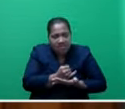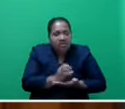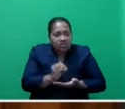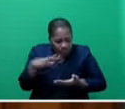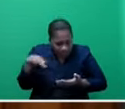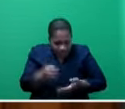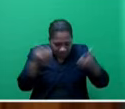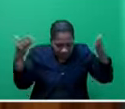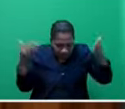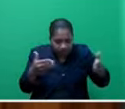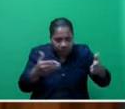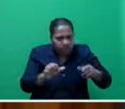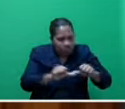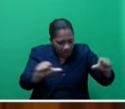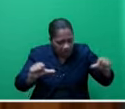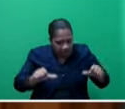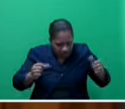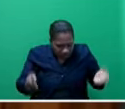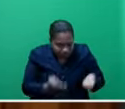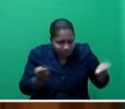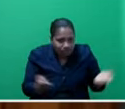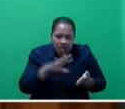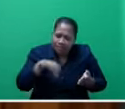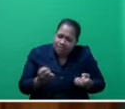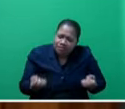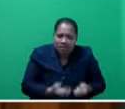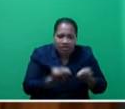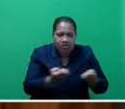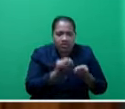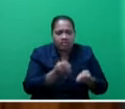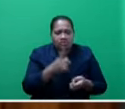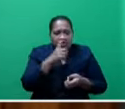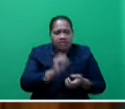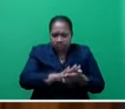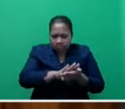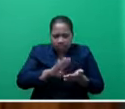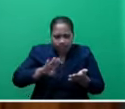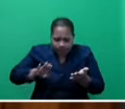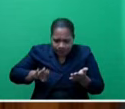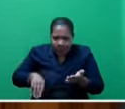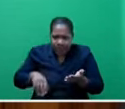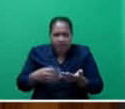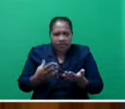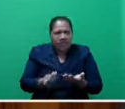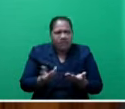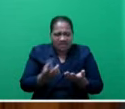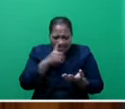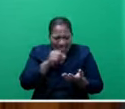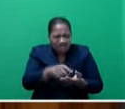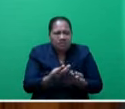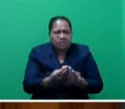must be encouraged at all costs, including the removal of bureaucratic requirements that stifle the ease of business.